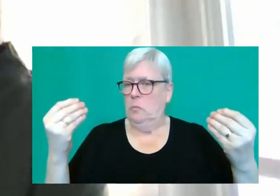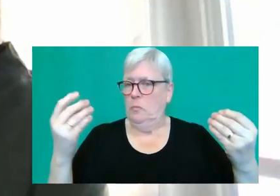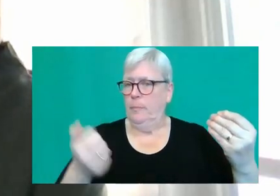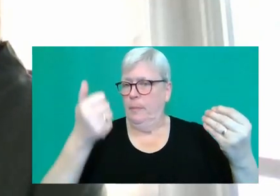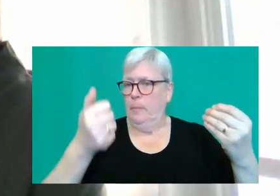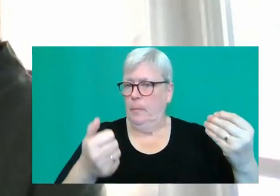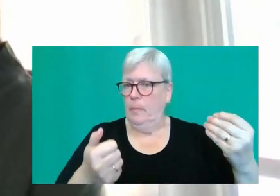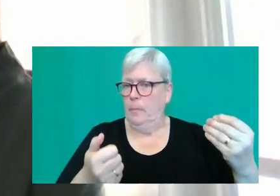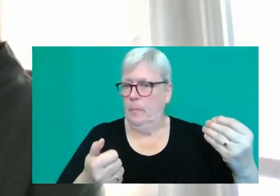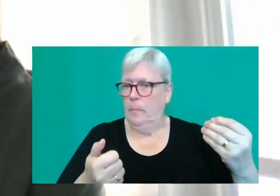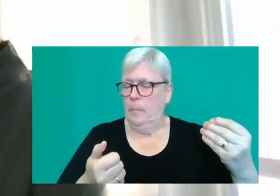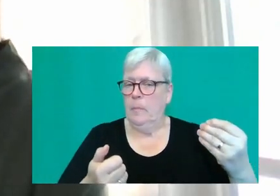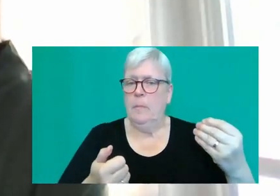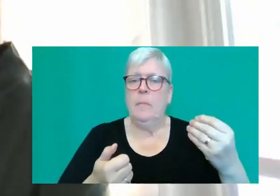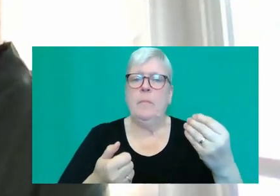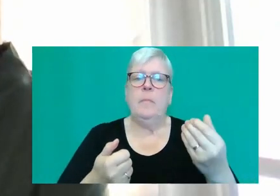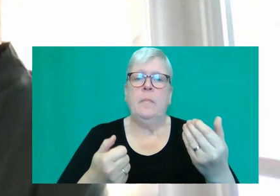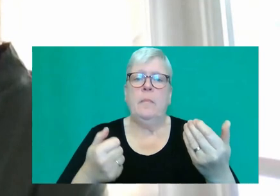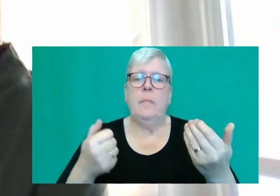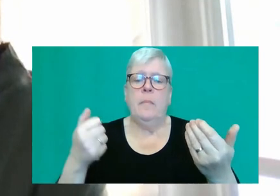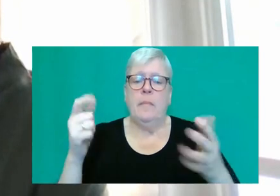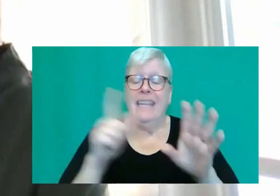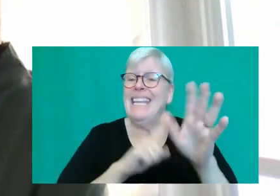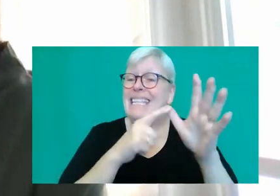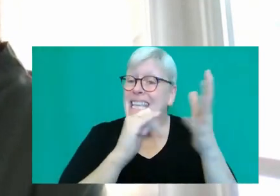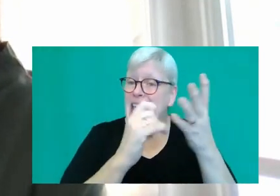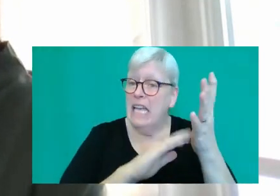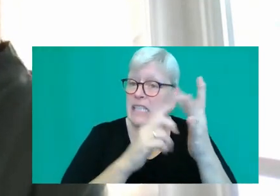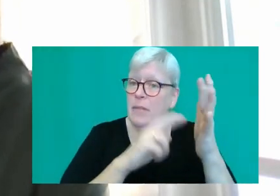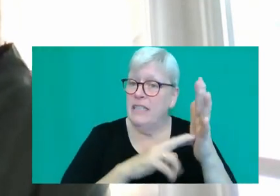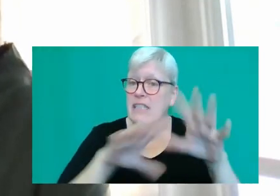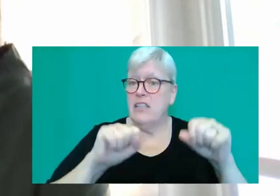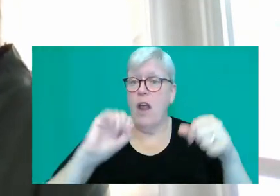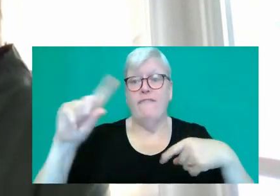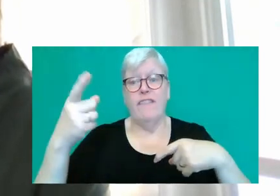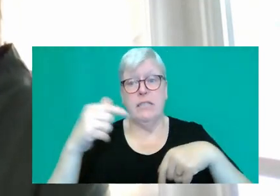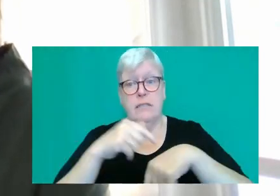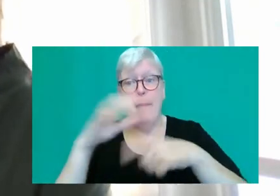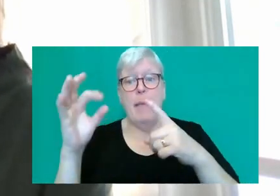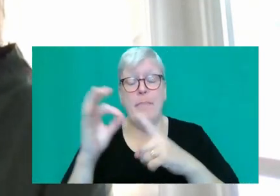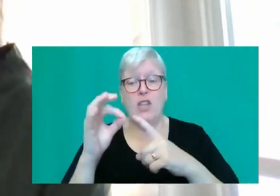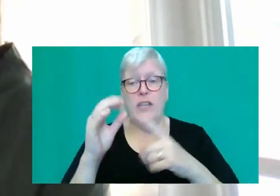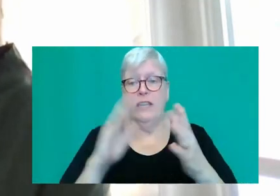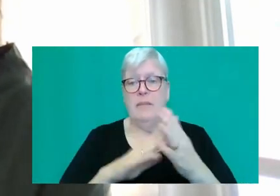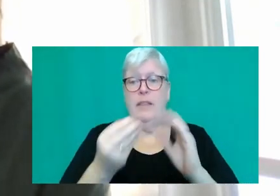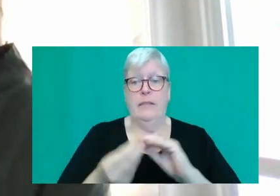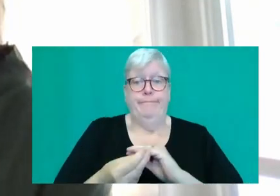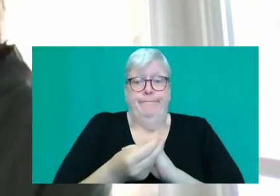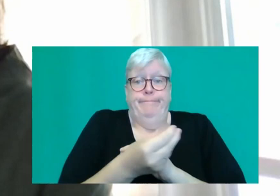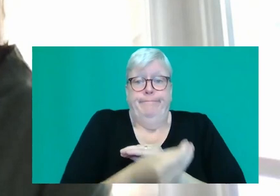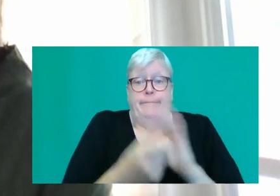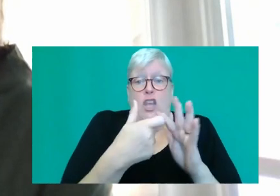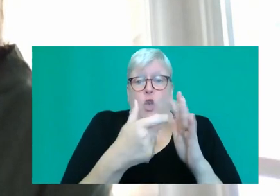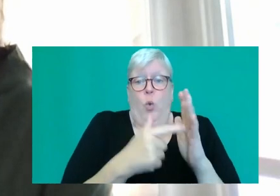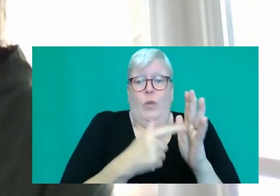of the black box. When Yasmin began her first period, her mother had slipped her a pack of Kotex maxi